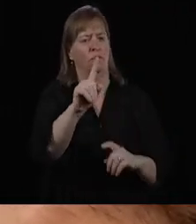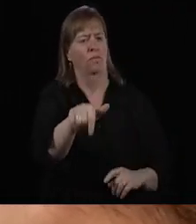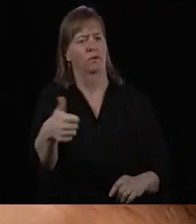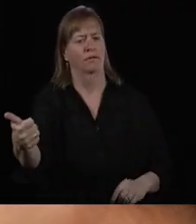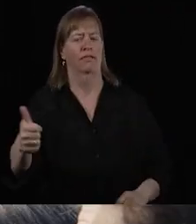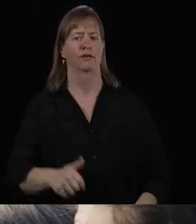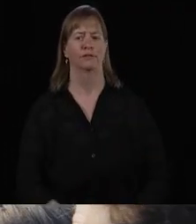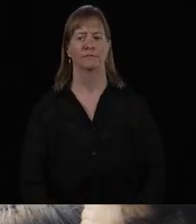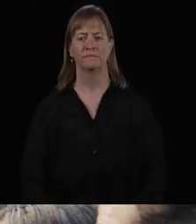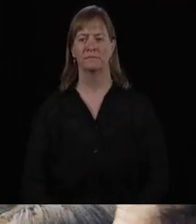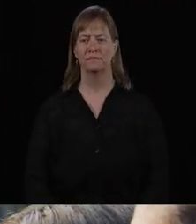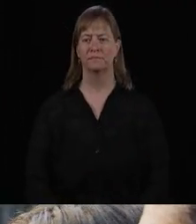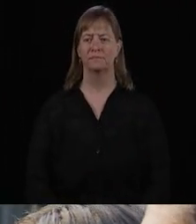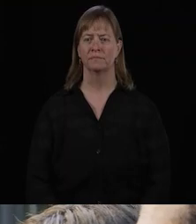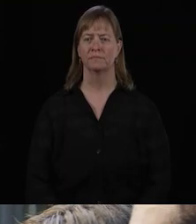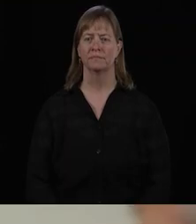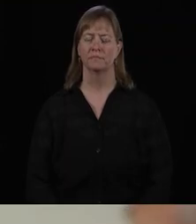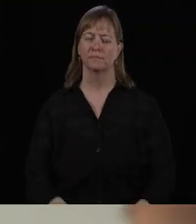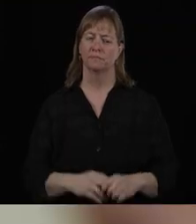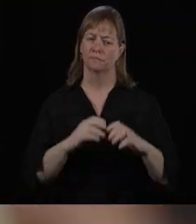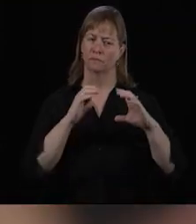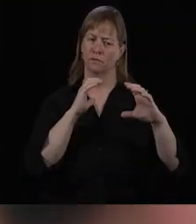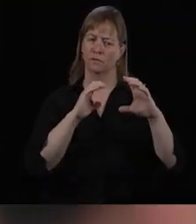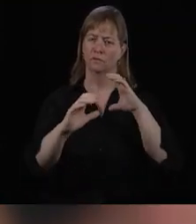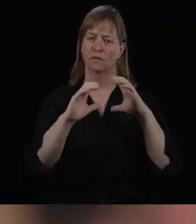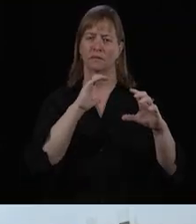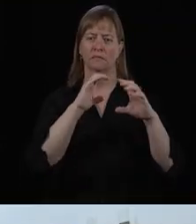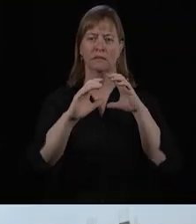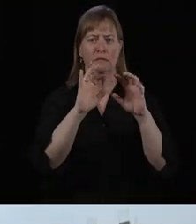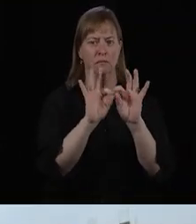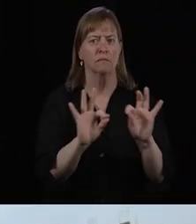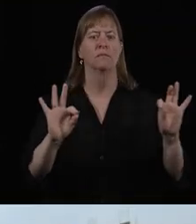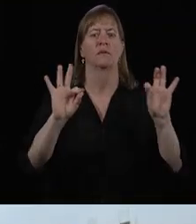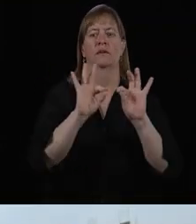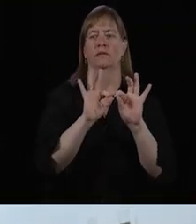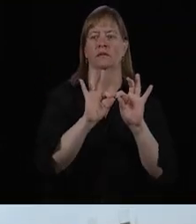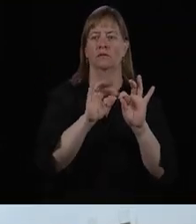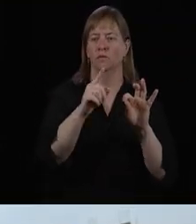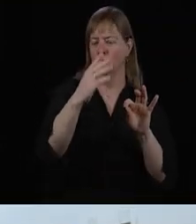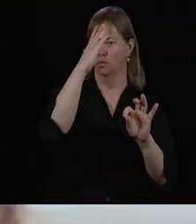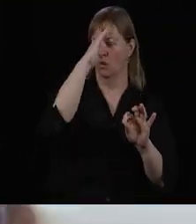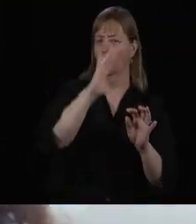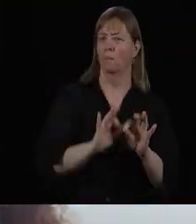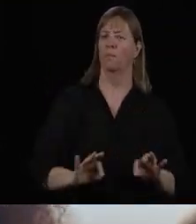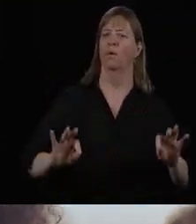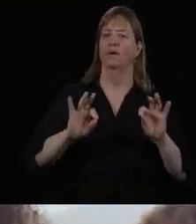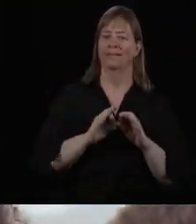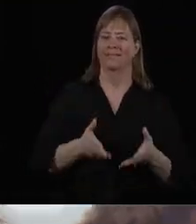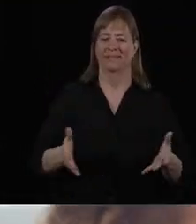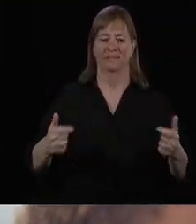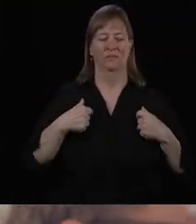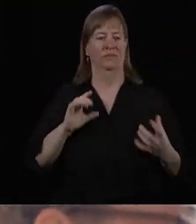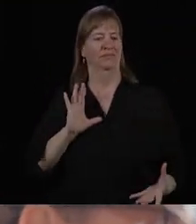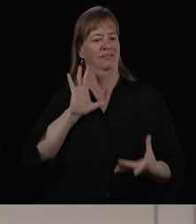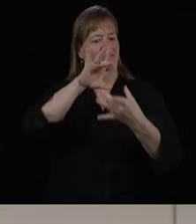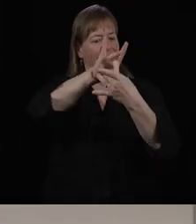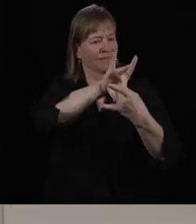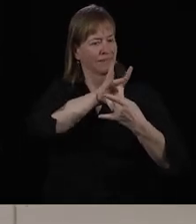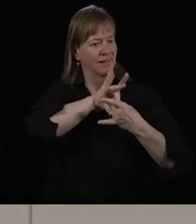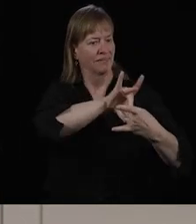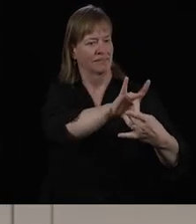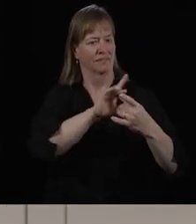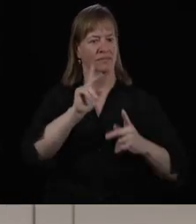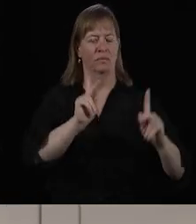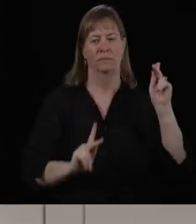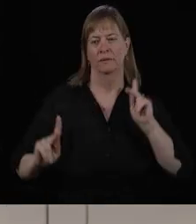it's the most important aspect of our lives is to communicate with one another communication is critical you know